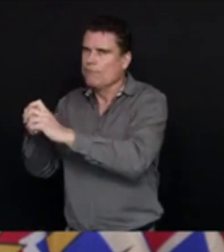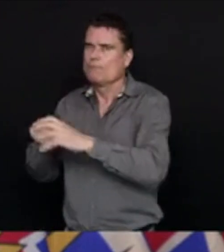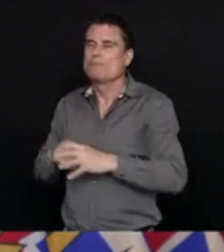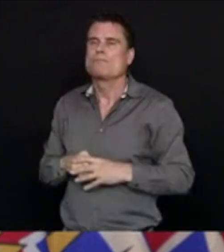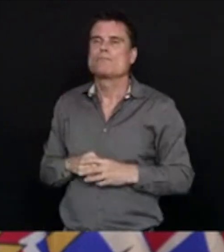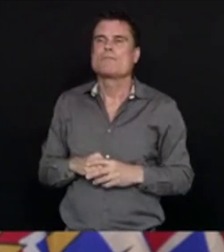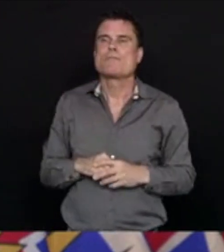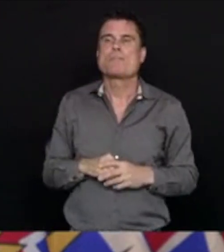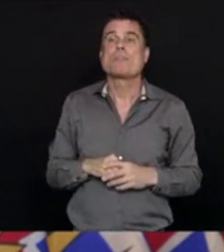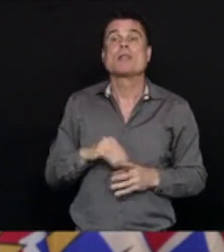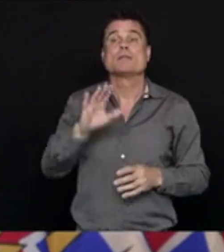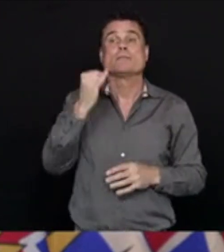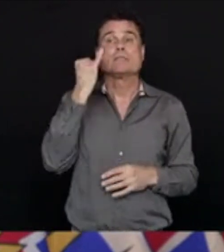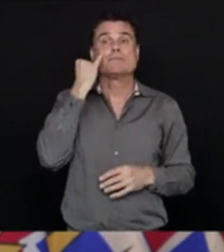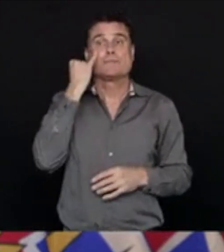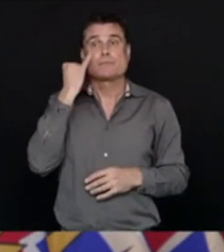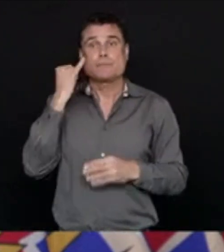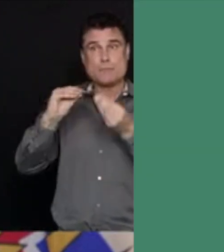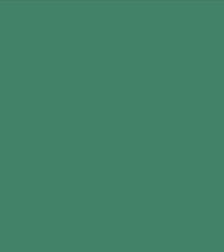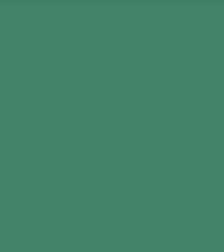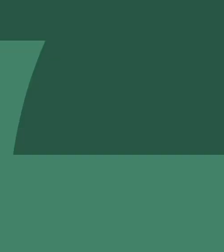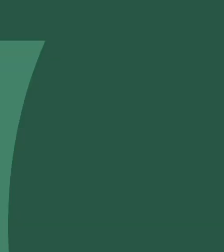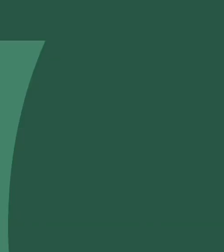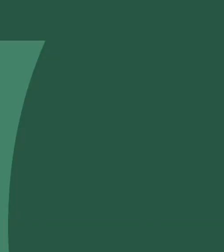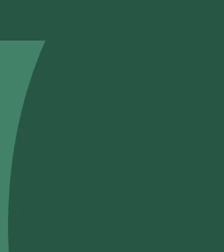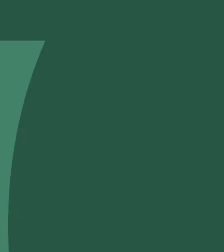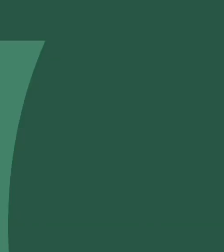that's what we are seeing in the mission site.